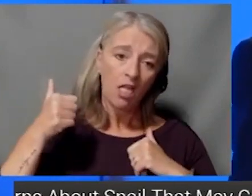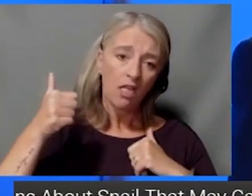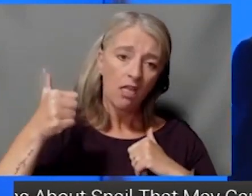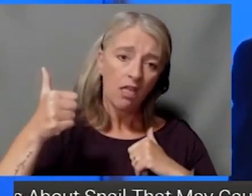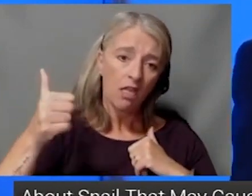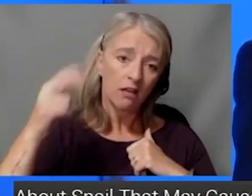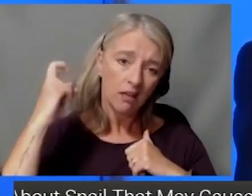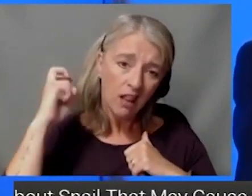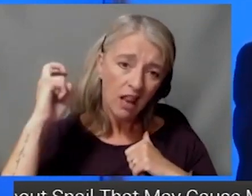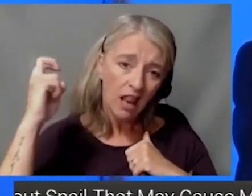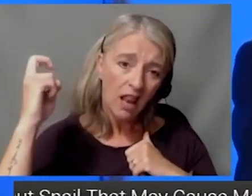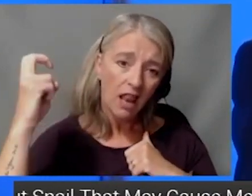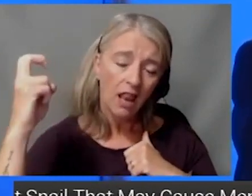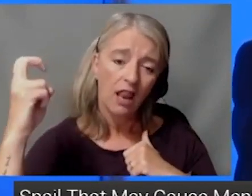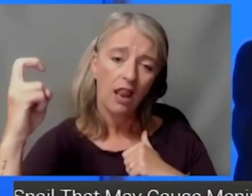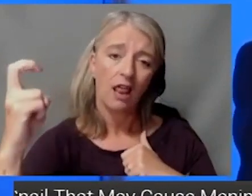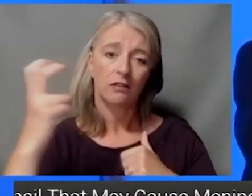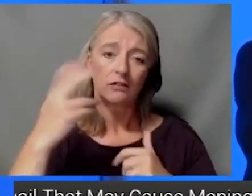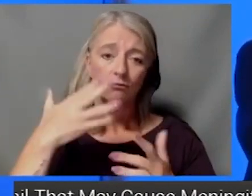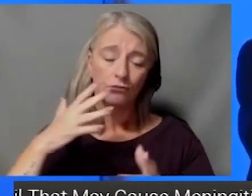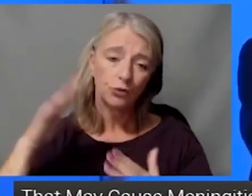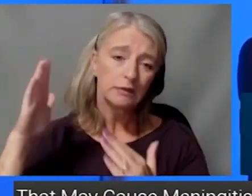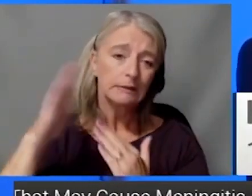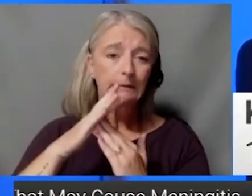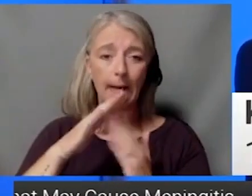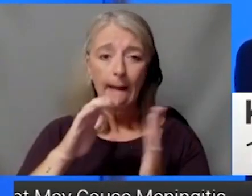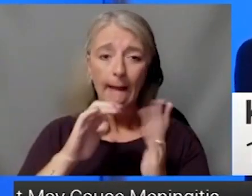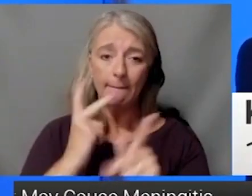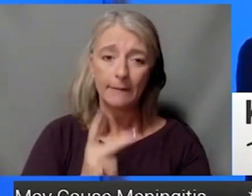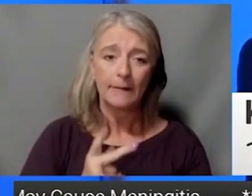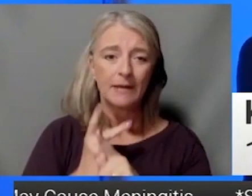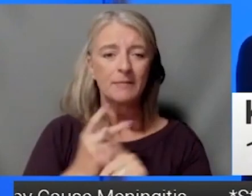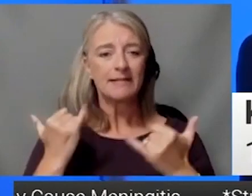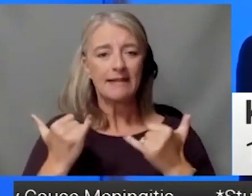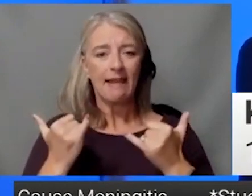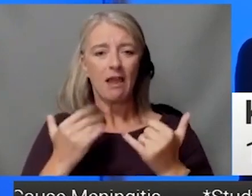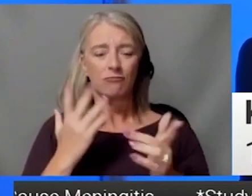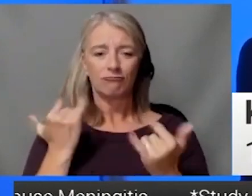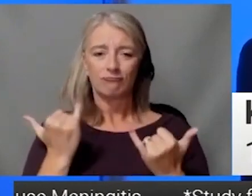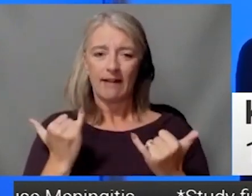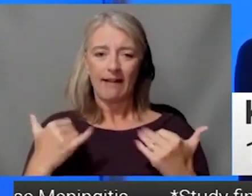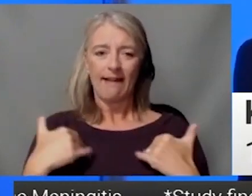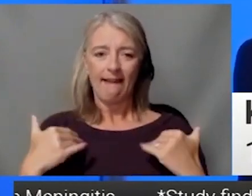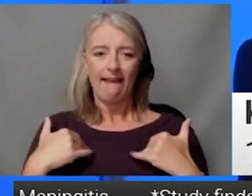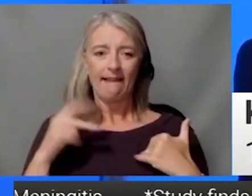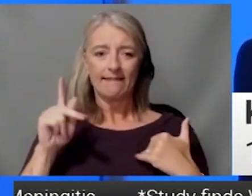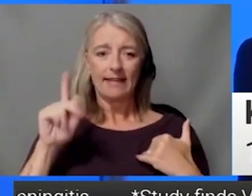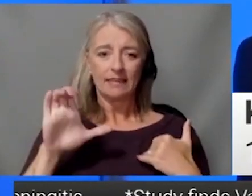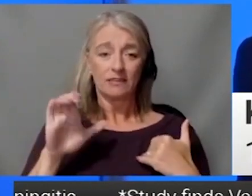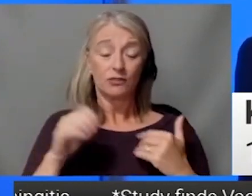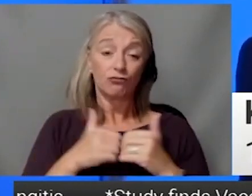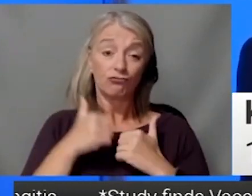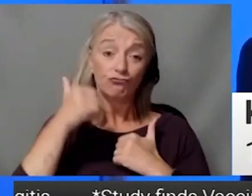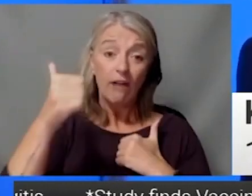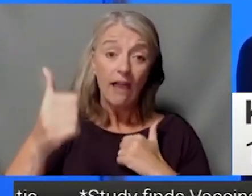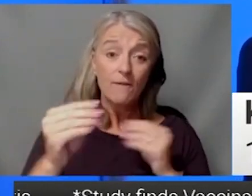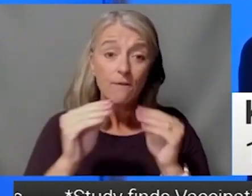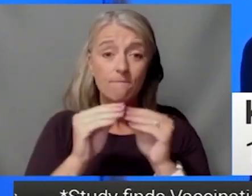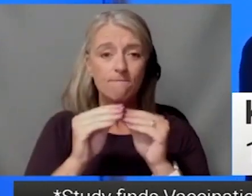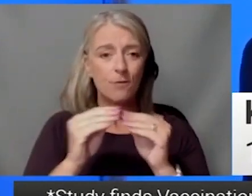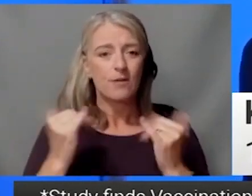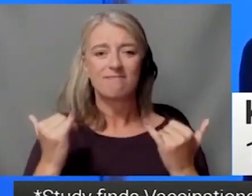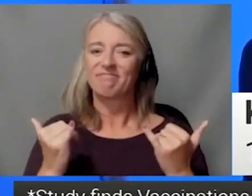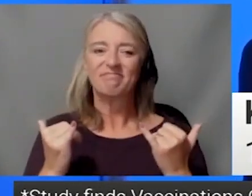So to have it right here in Kansas City means you don't have to travel a long distance for care. If you think about not just the burden of cancer